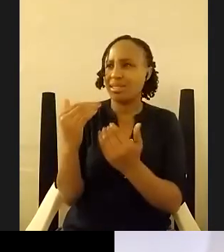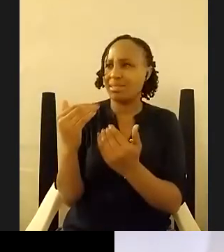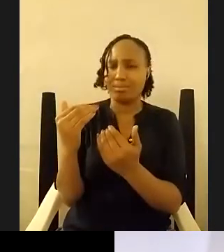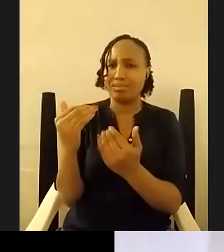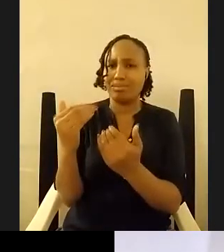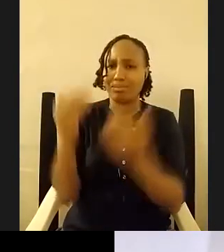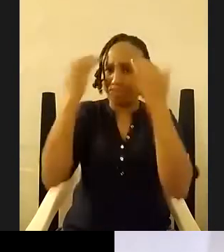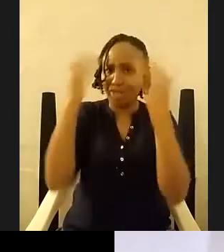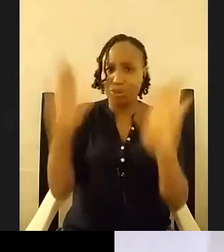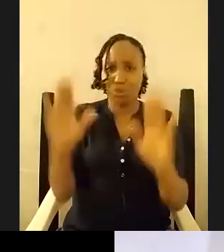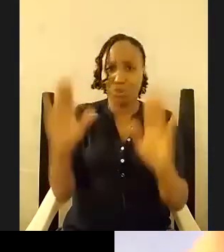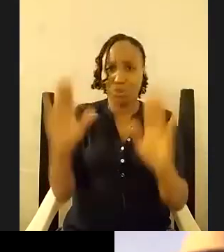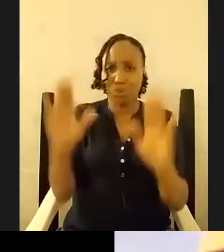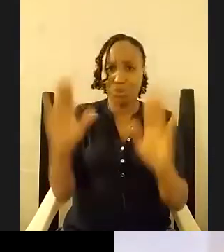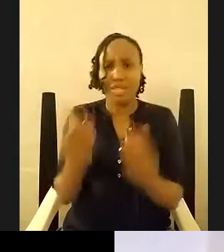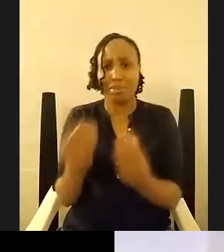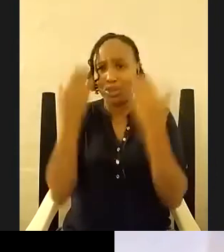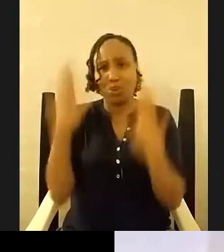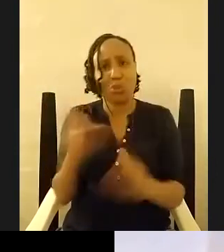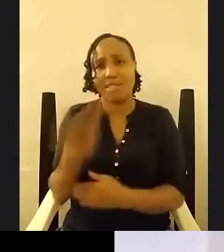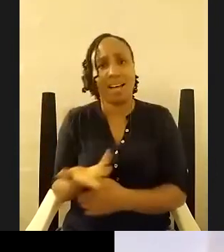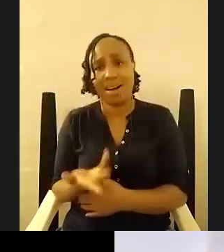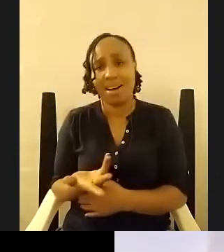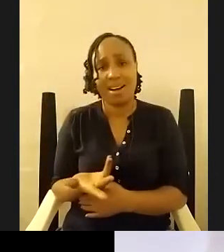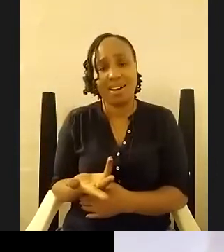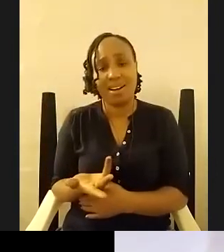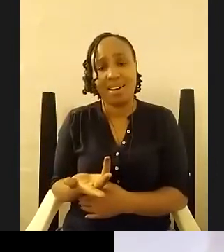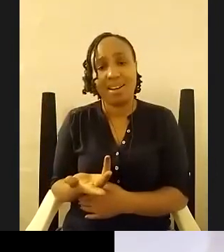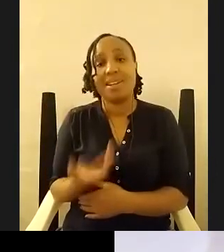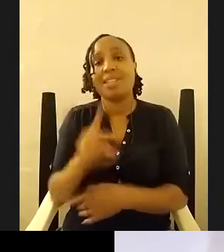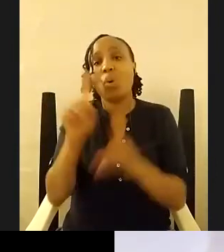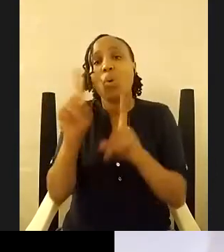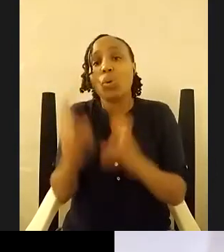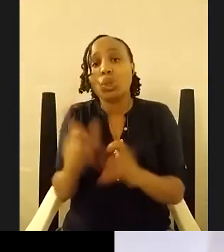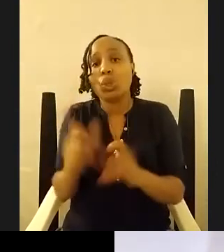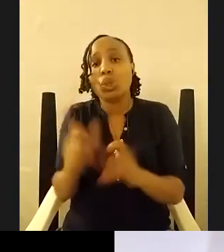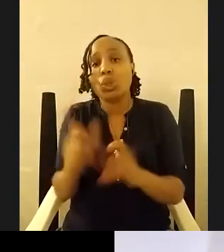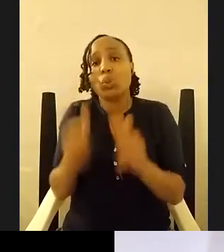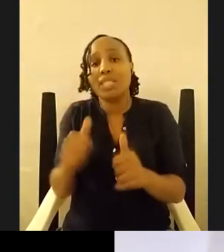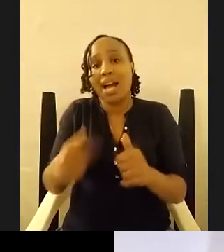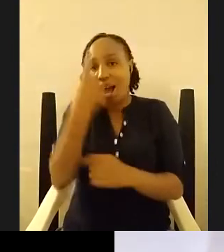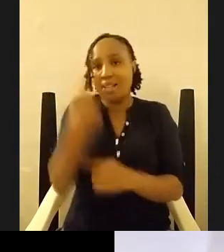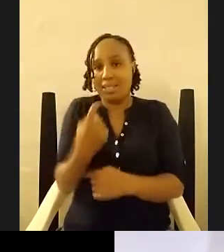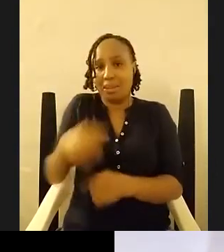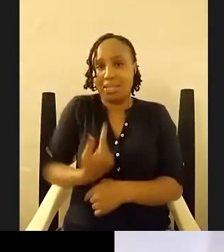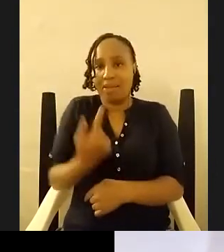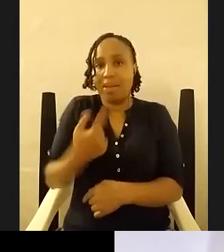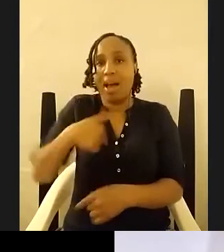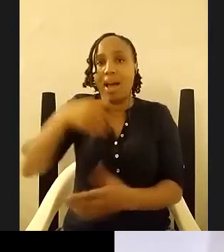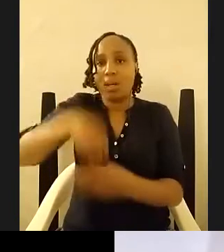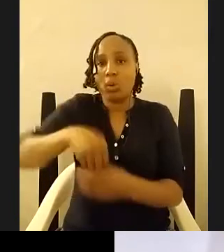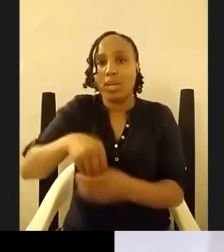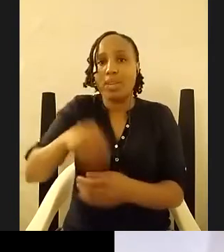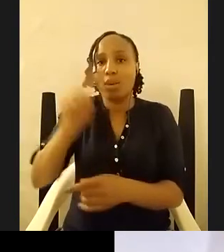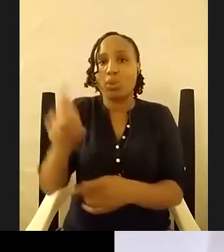it's a question that i asked myself yeah i included the question there for the reader to also help me